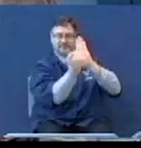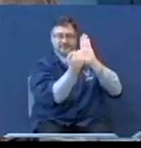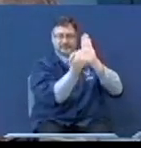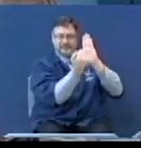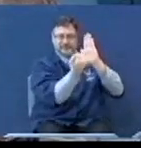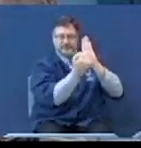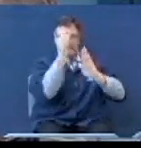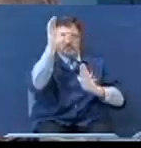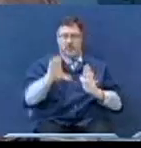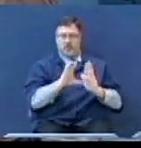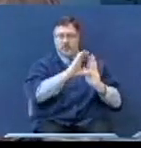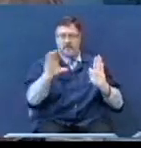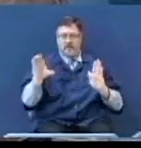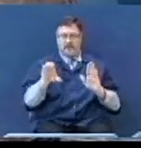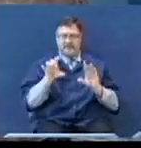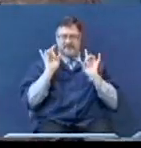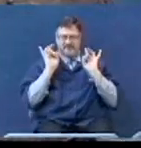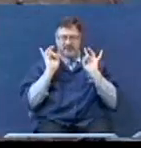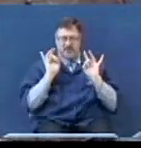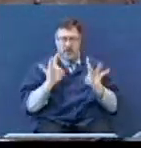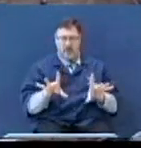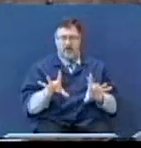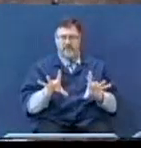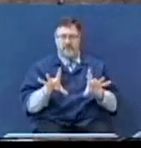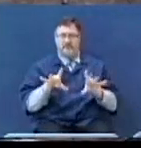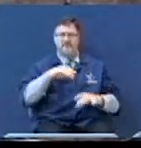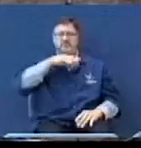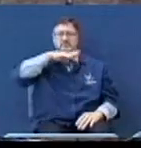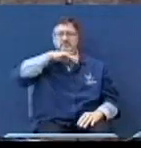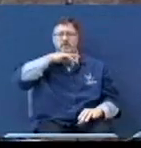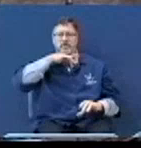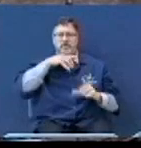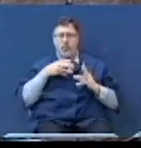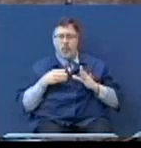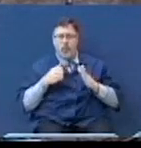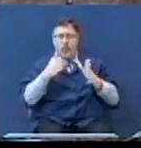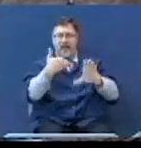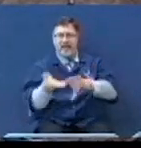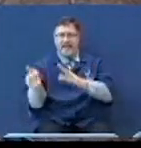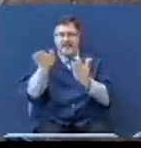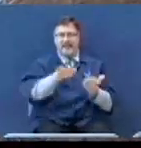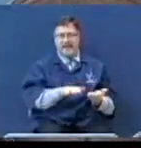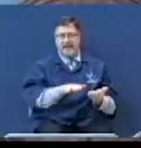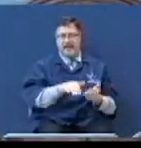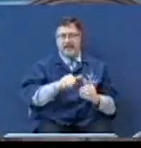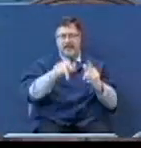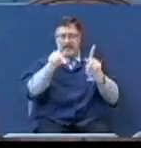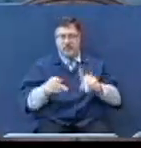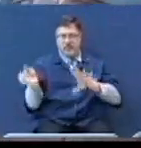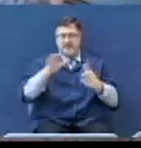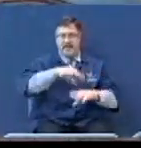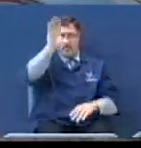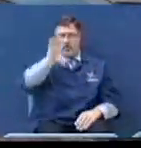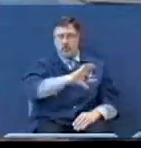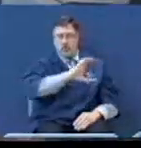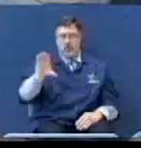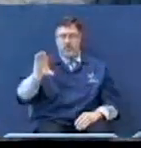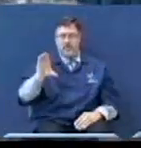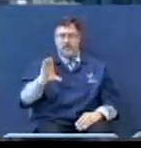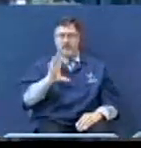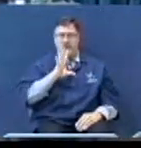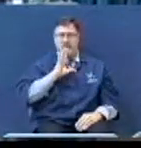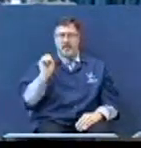The most defiling, filthy way to die. Any man that died on a cross, they were